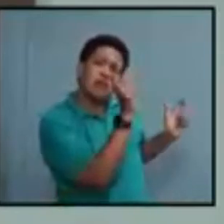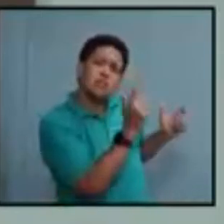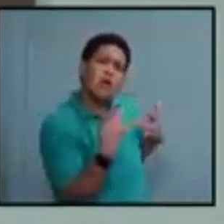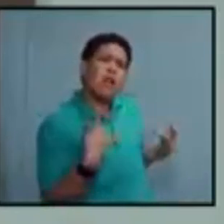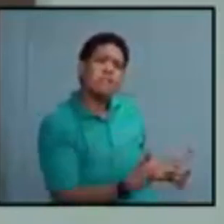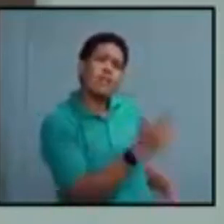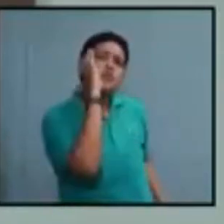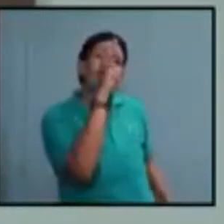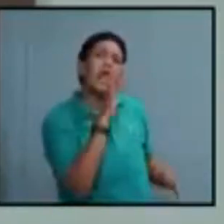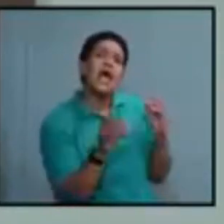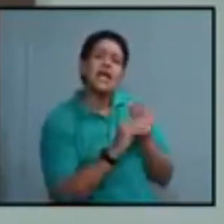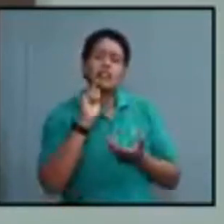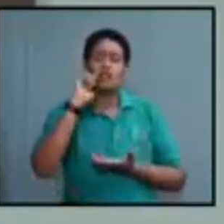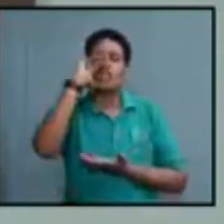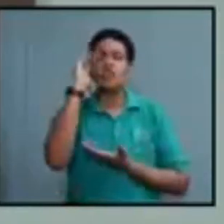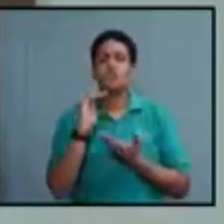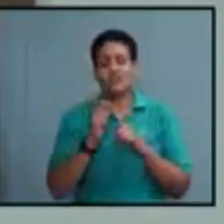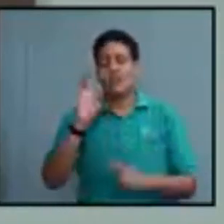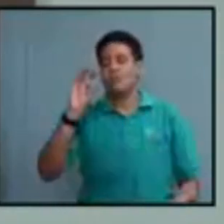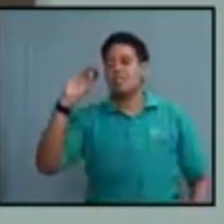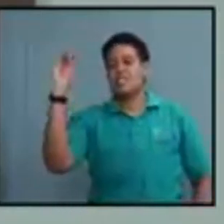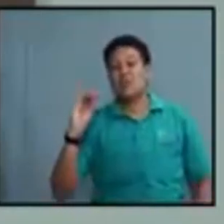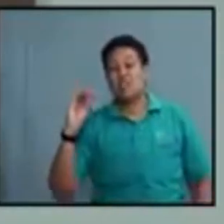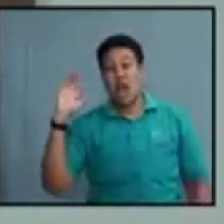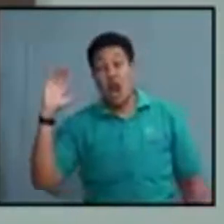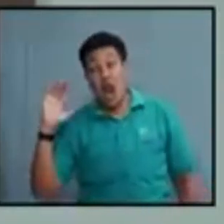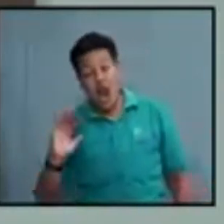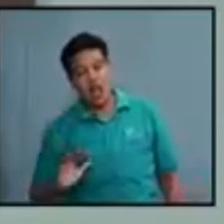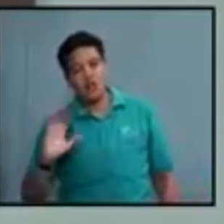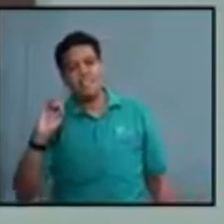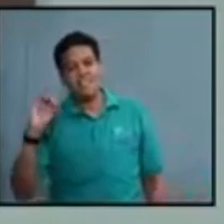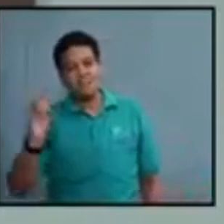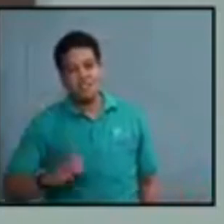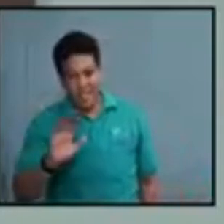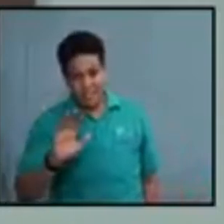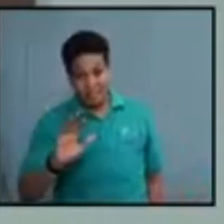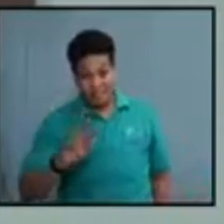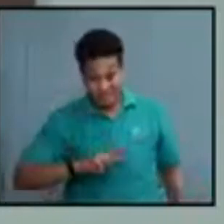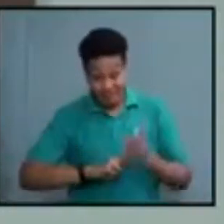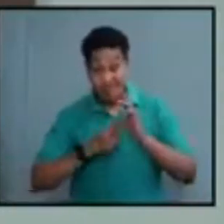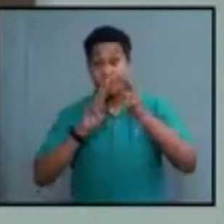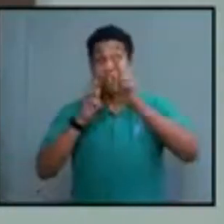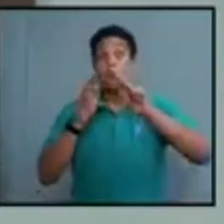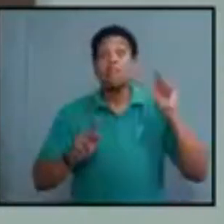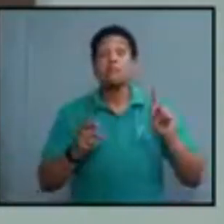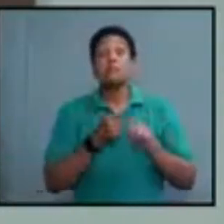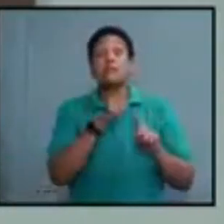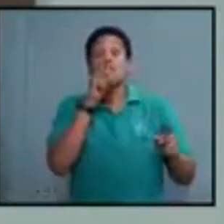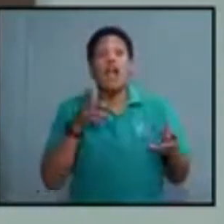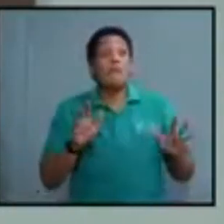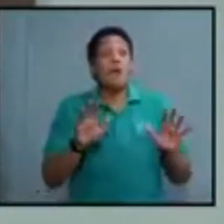will also be reduced from 60% to 50%. Therefore, the number of persons permitted